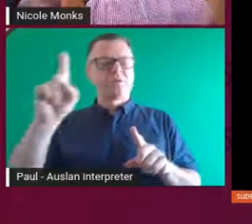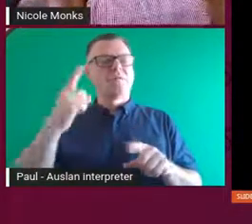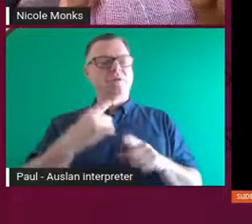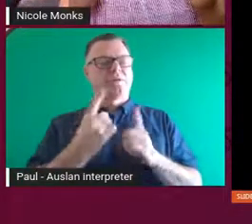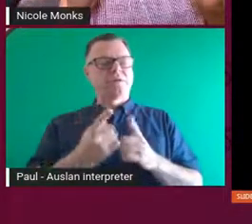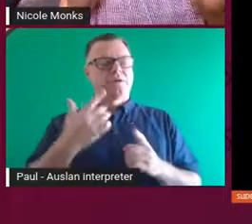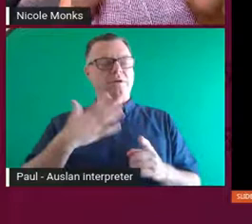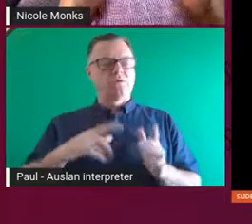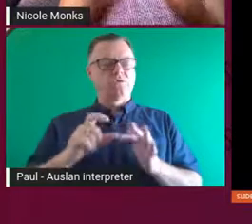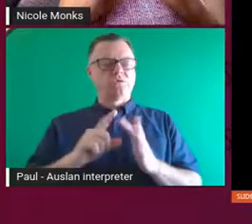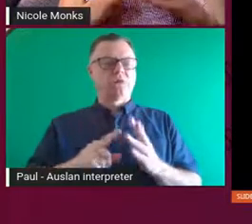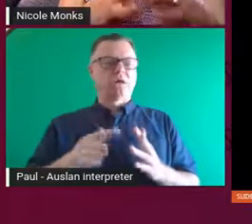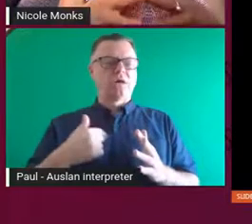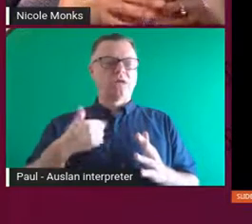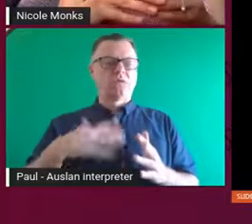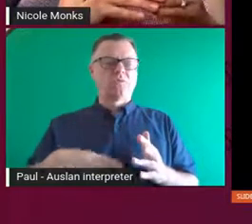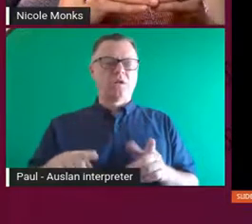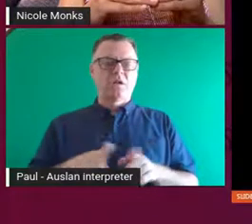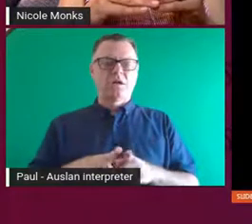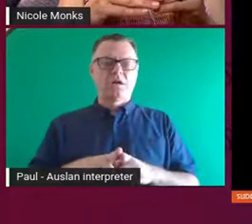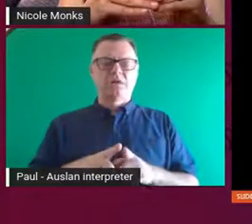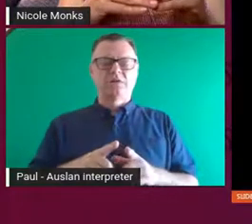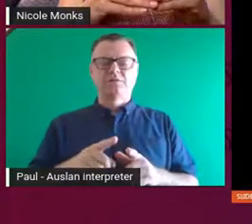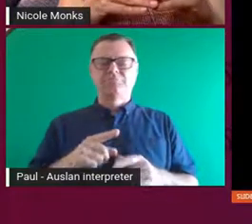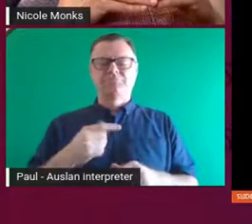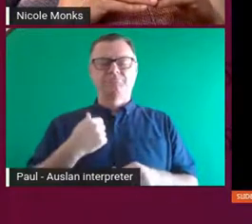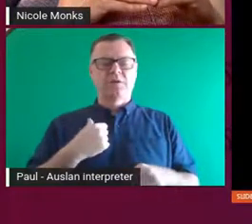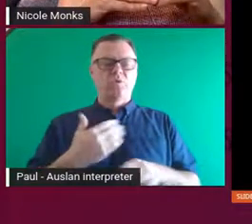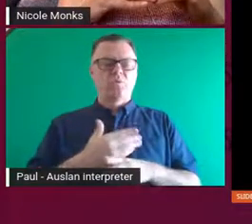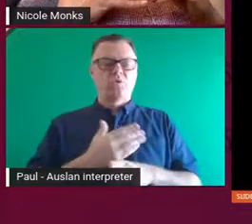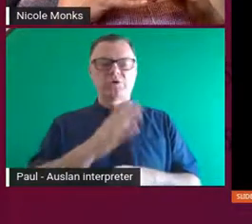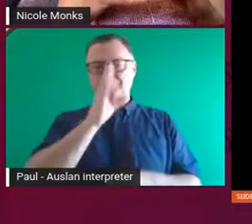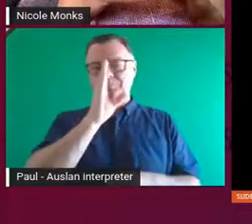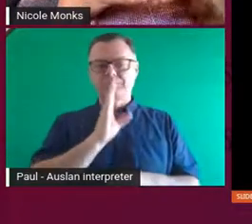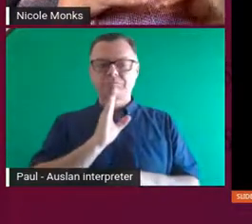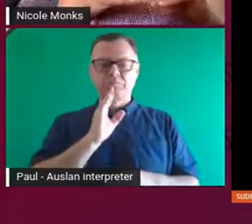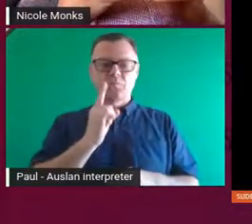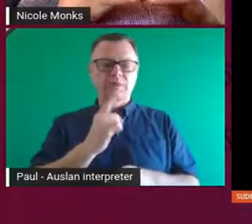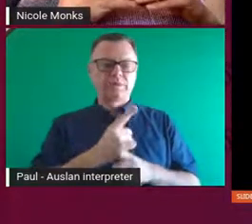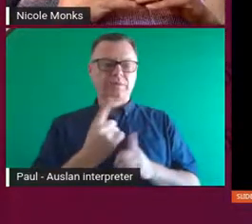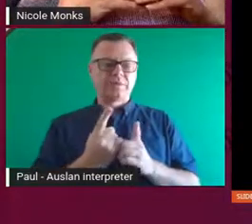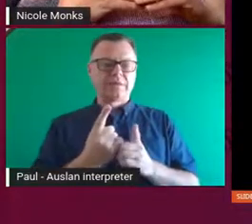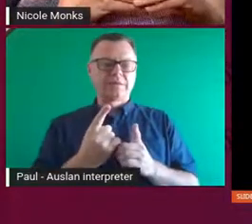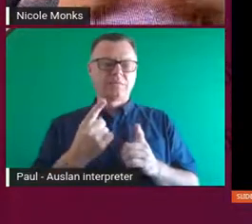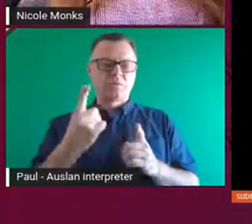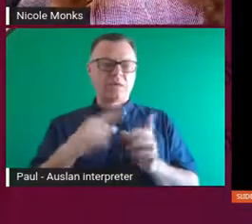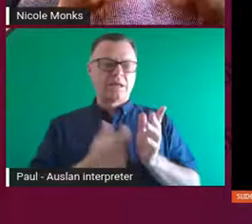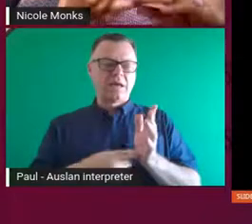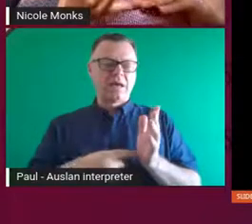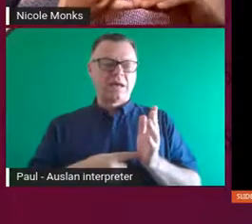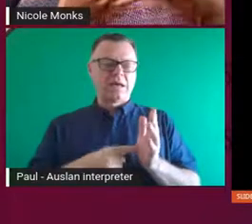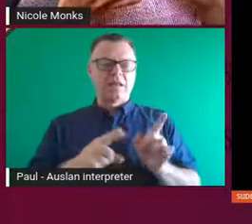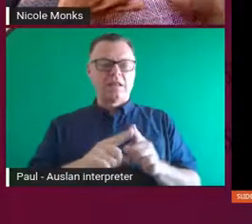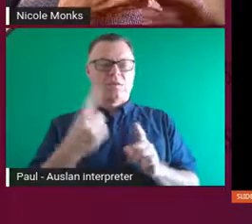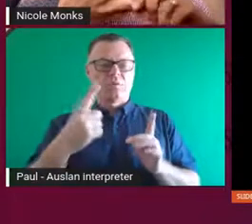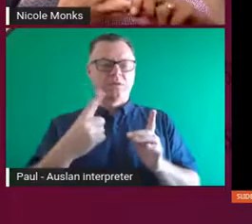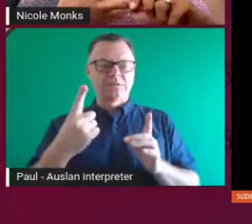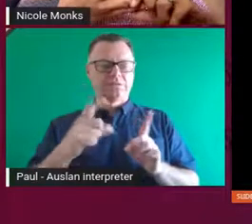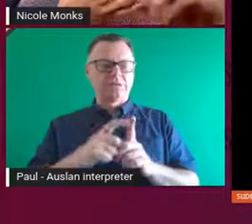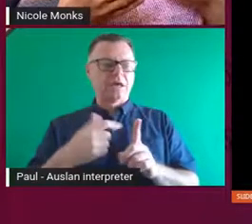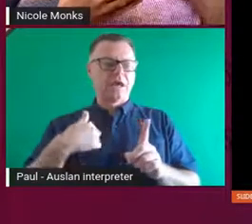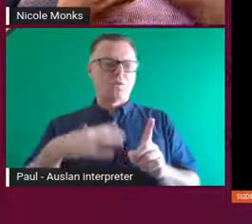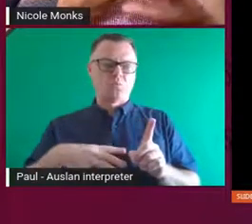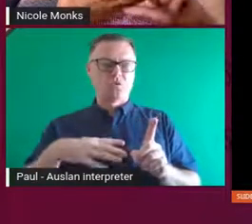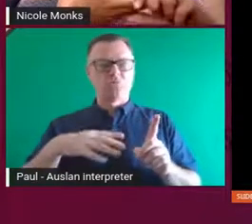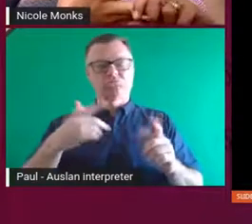is not just keep it sort of one dimensional. It can sort of, yeah, like be a video, be a